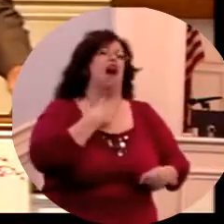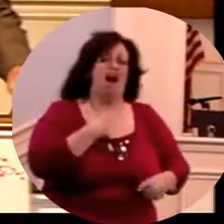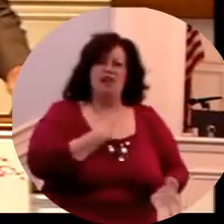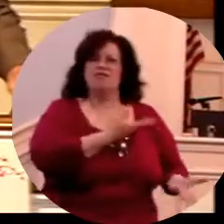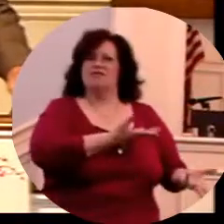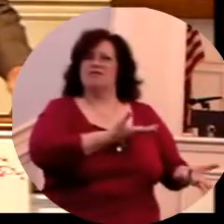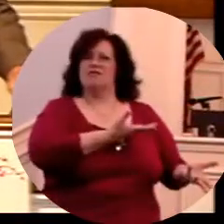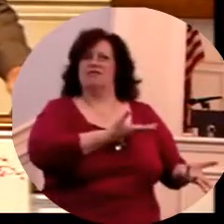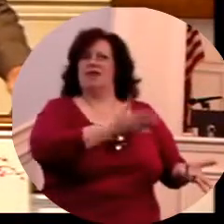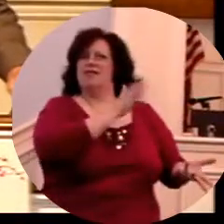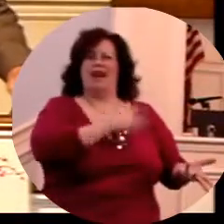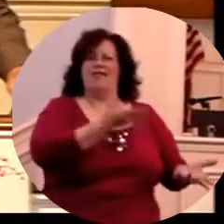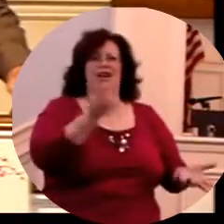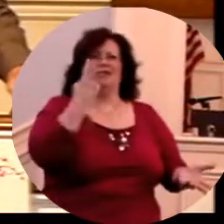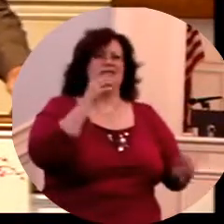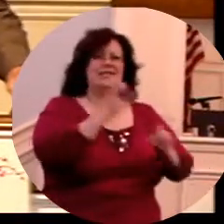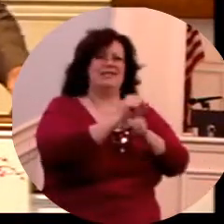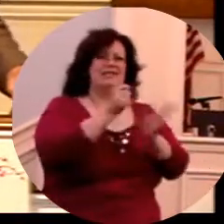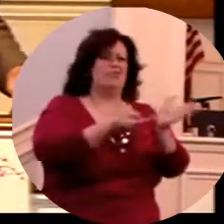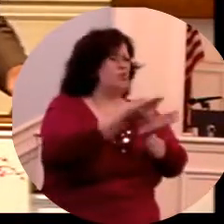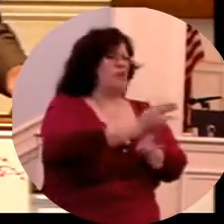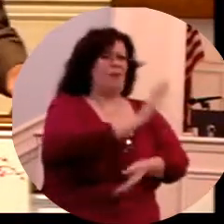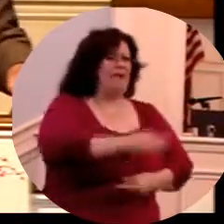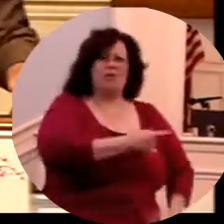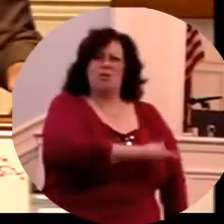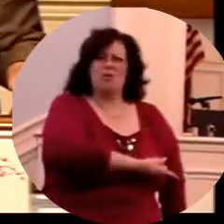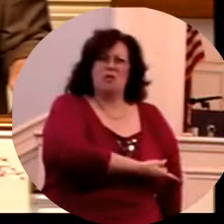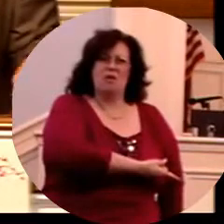ever learning and ever able to come to the knowledge of the truth.